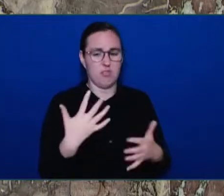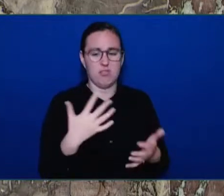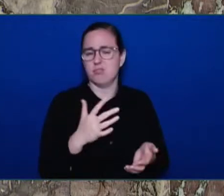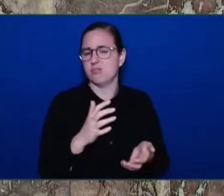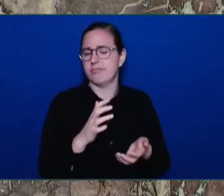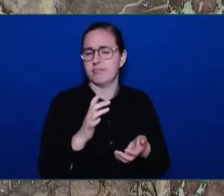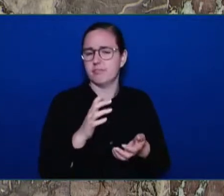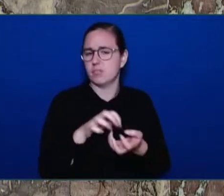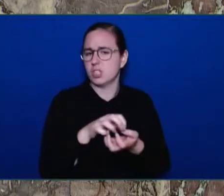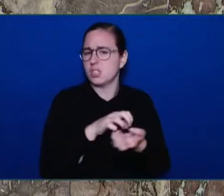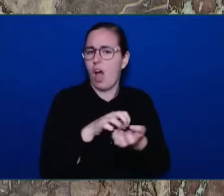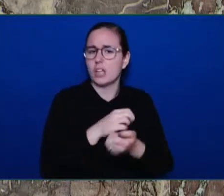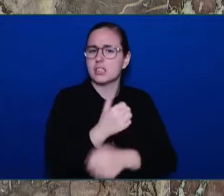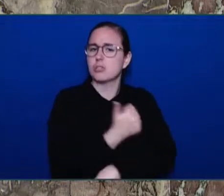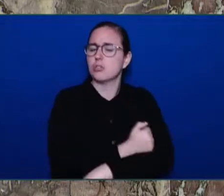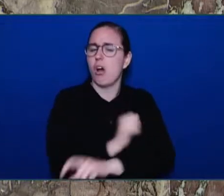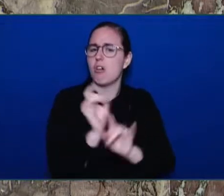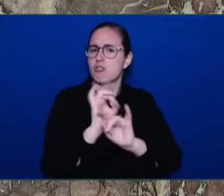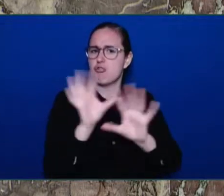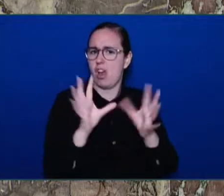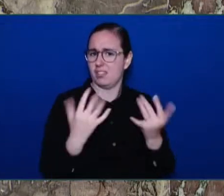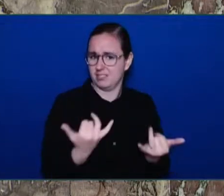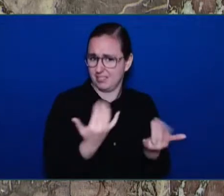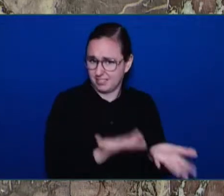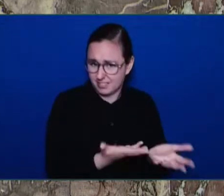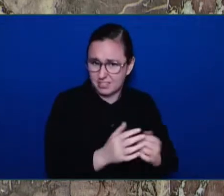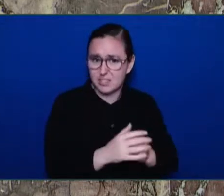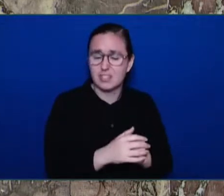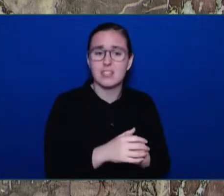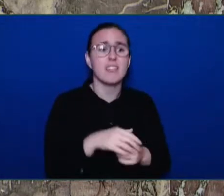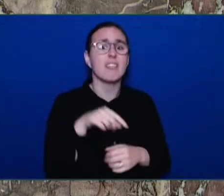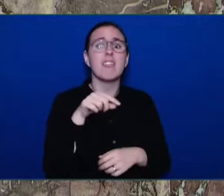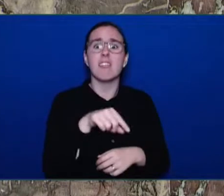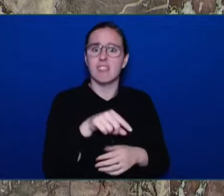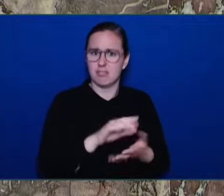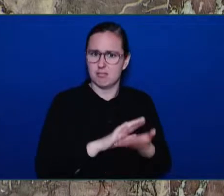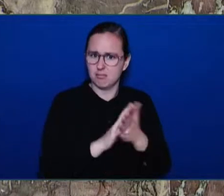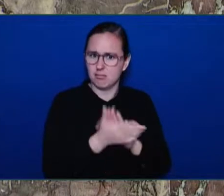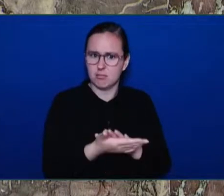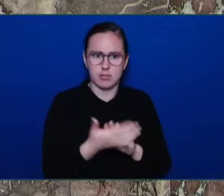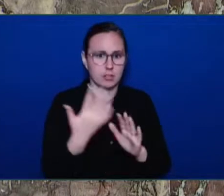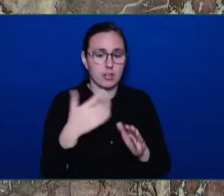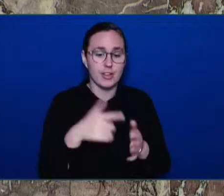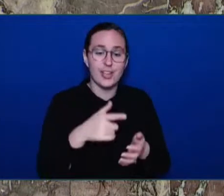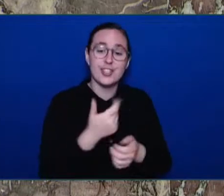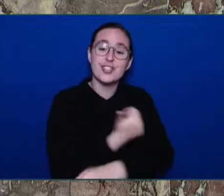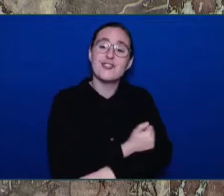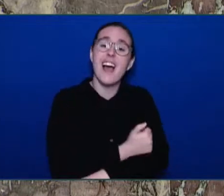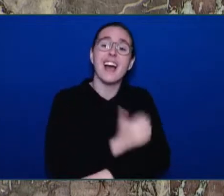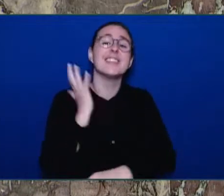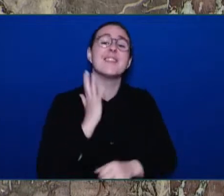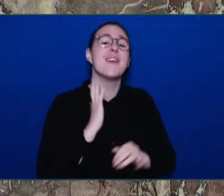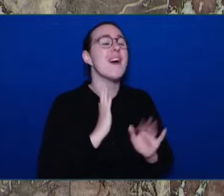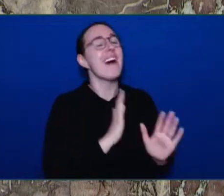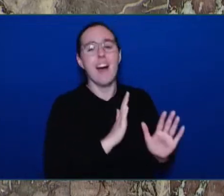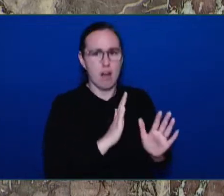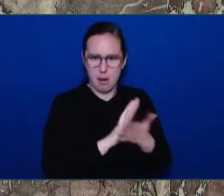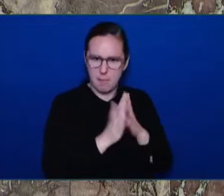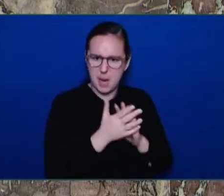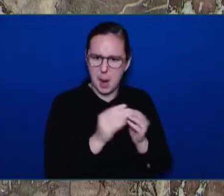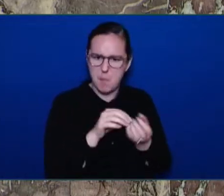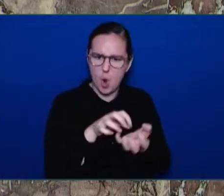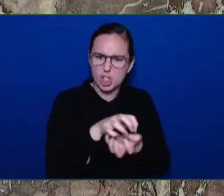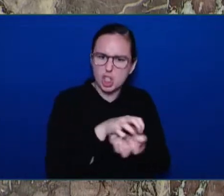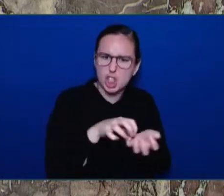has increased and the loss of life has deepened, our government continues to evolve its response. That's why we